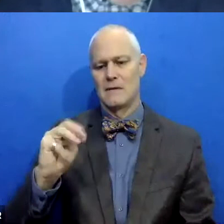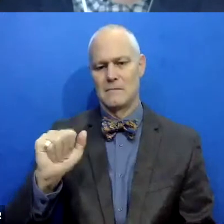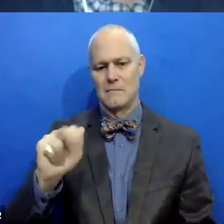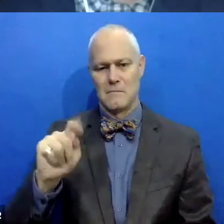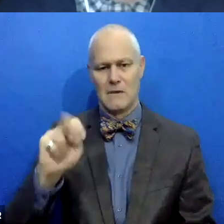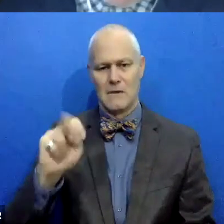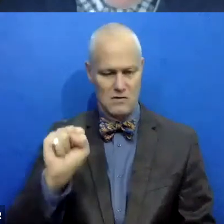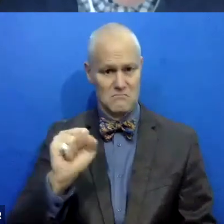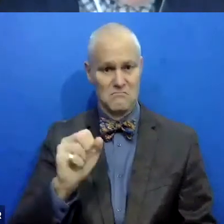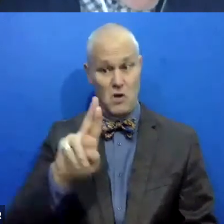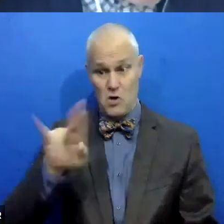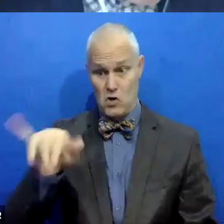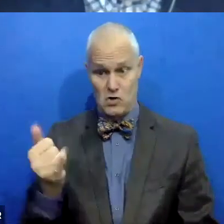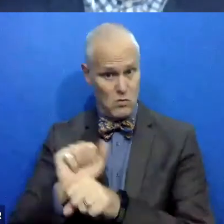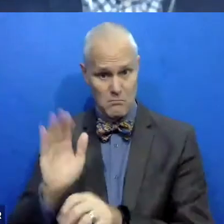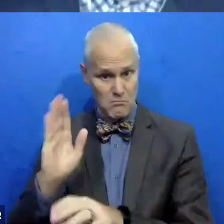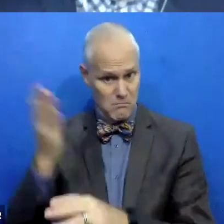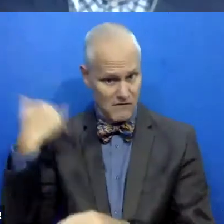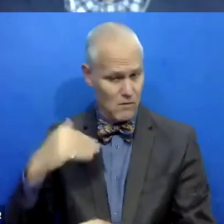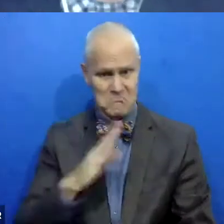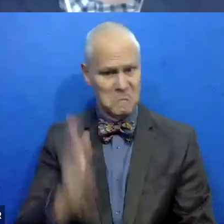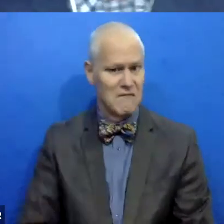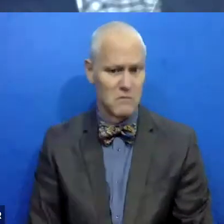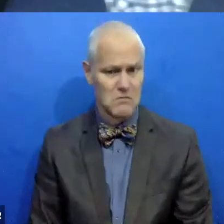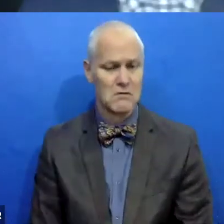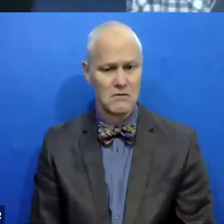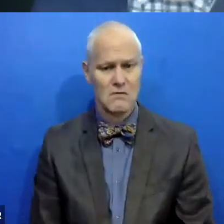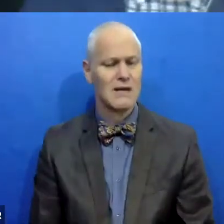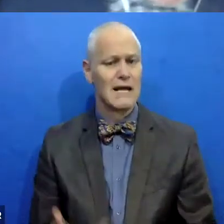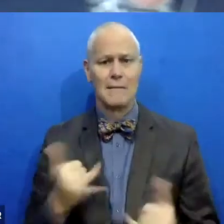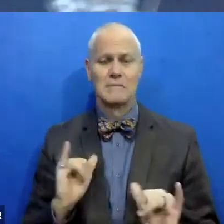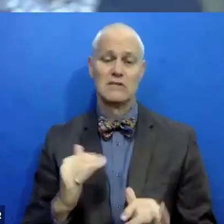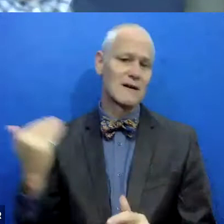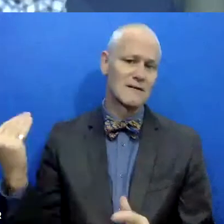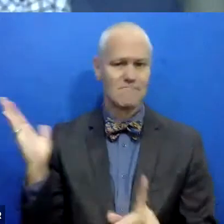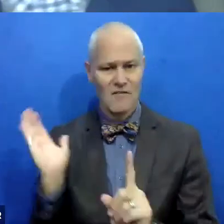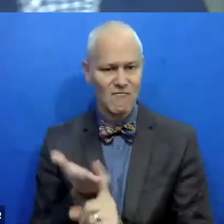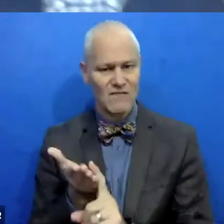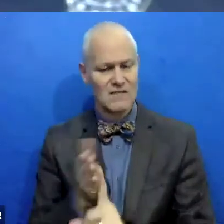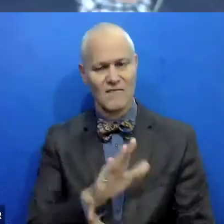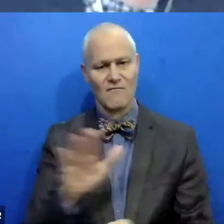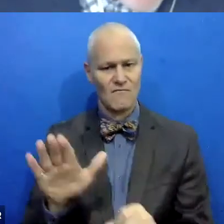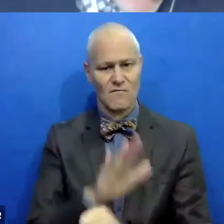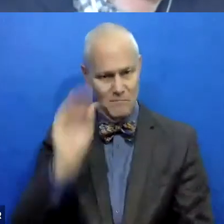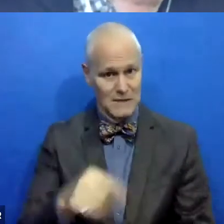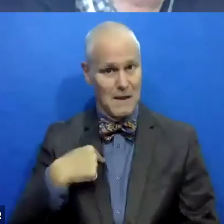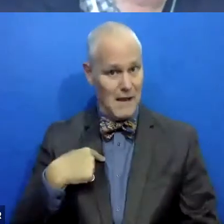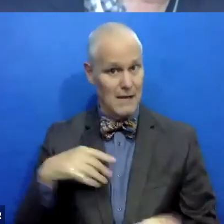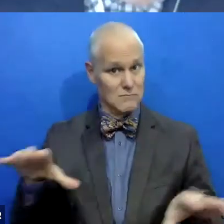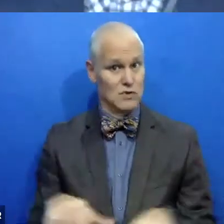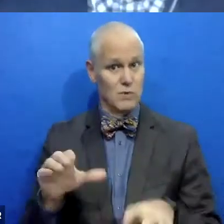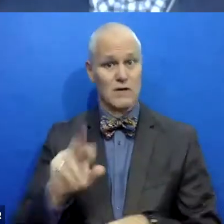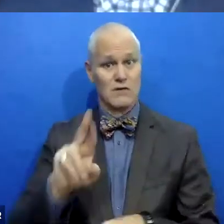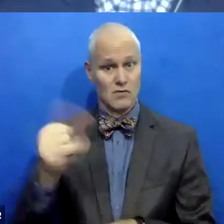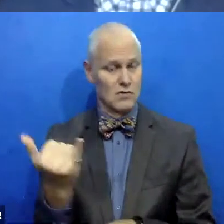And like I said a minute or so ago, I'm still not convinced, excuse me, that I'm doing it. But I,